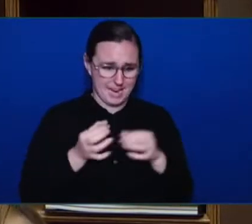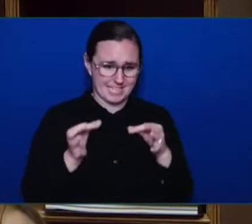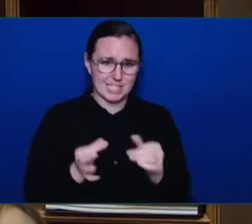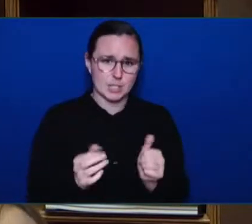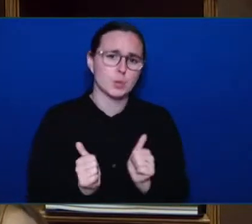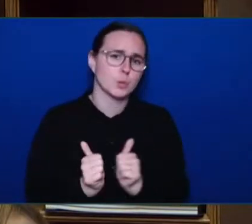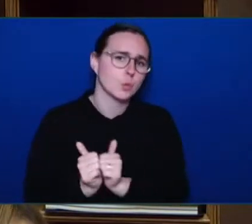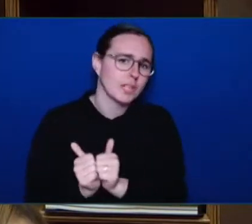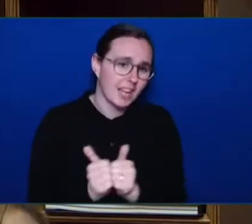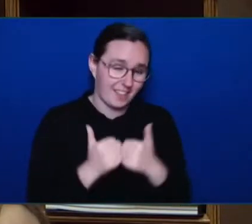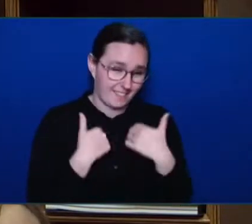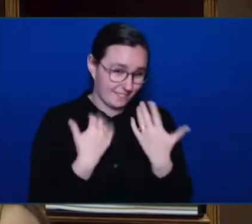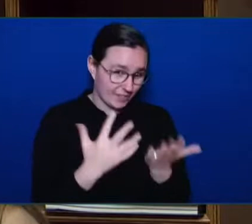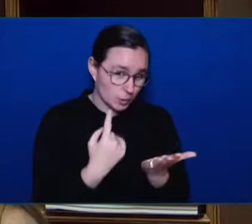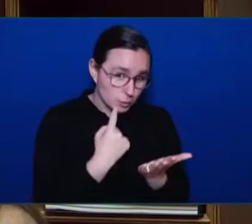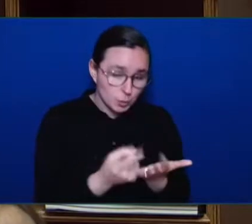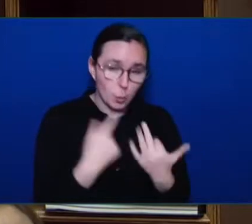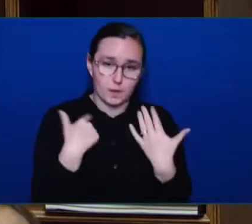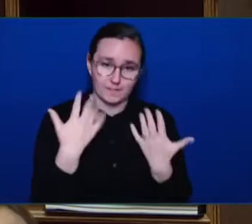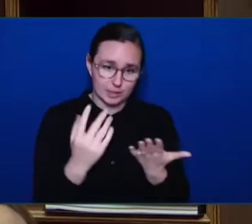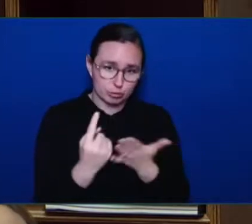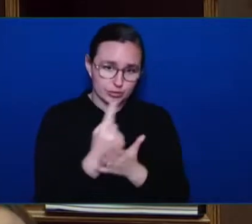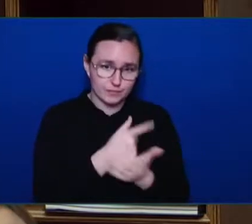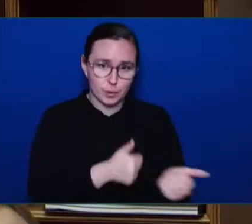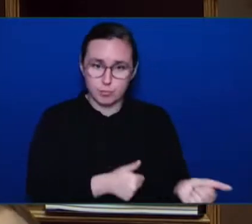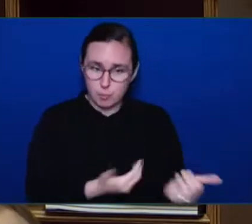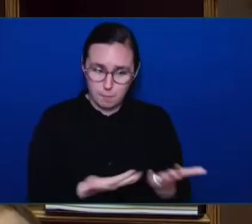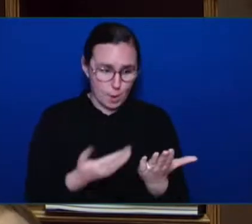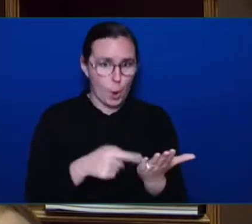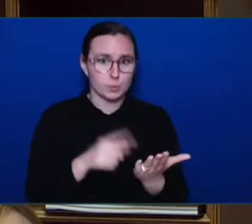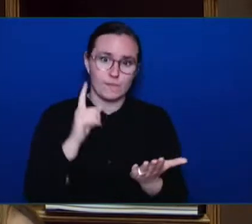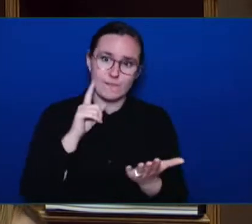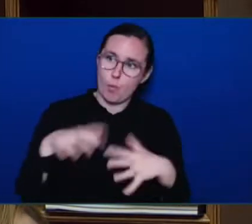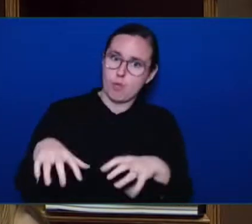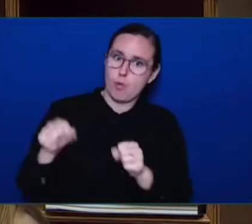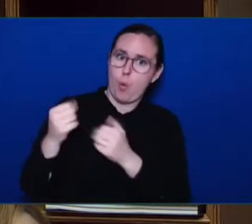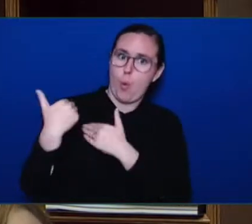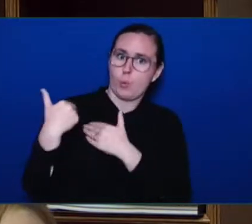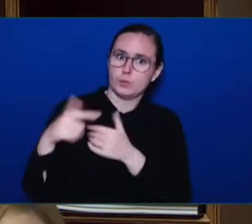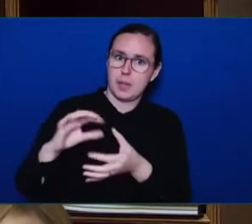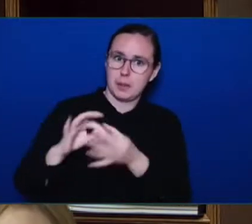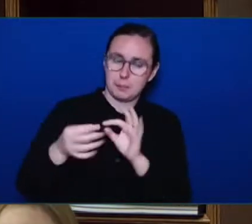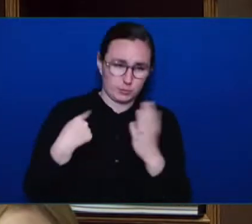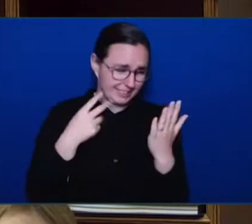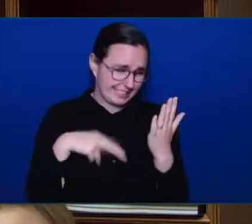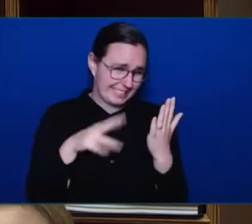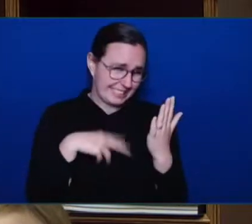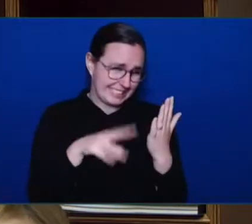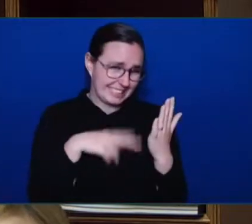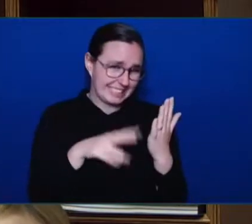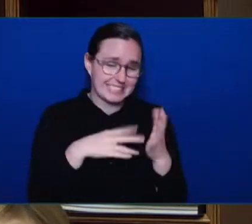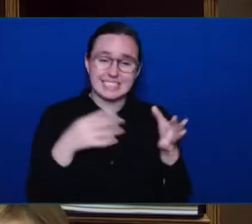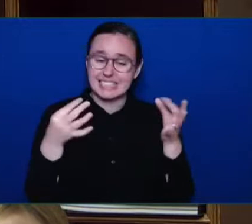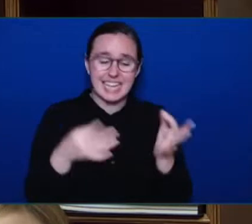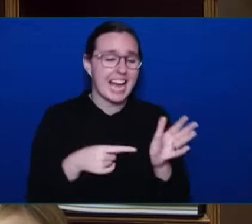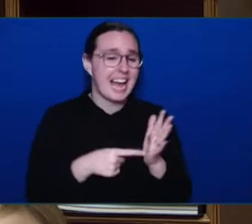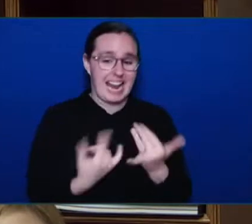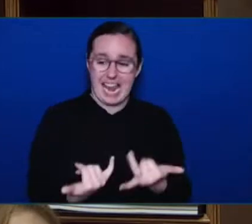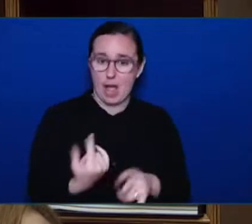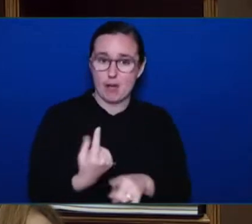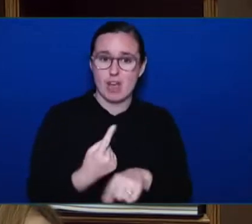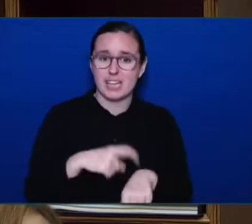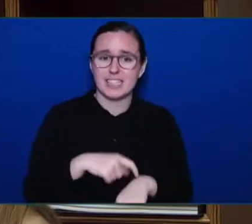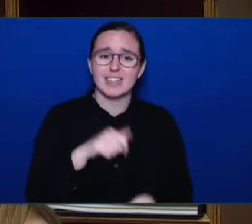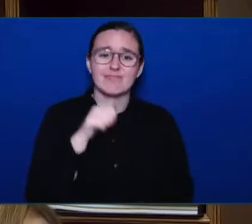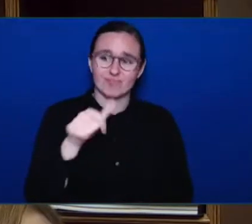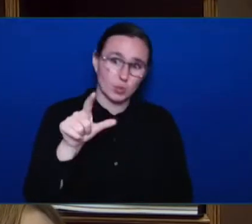in the past couple of weeks and made the decision that it was simply no not the right time to support the 2030 bid. We need to focus